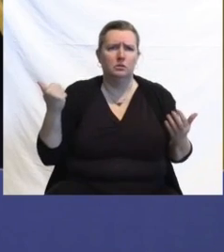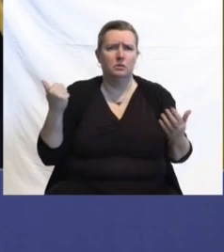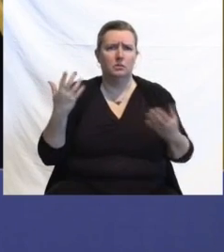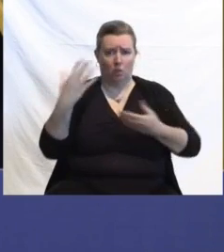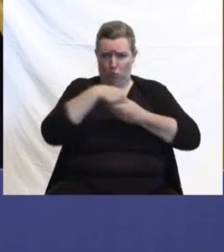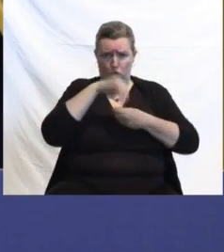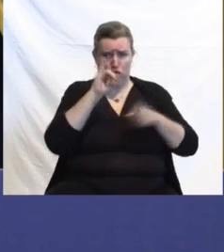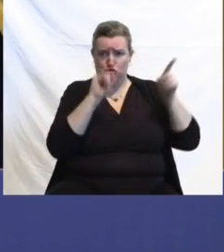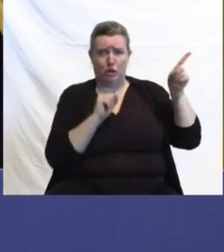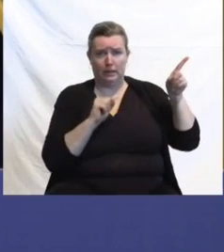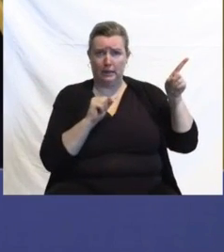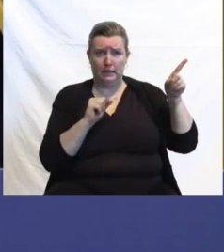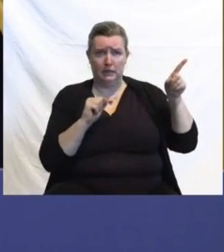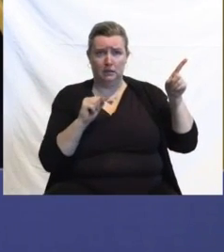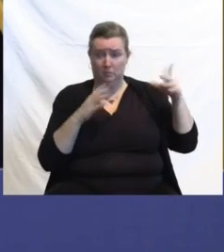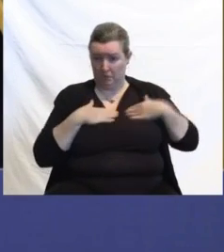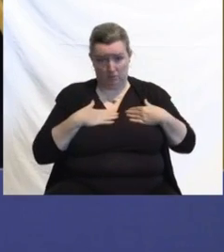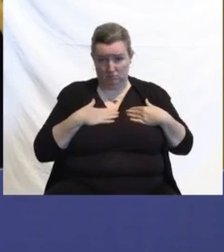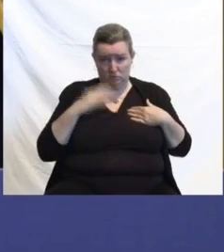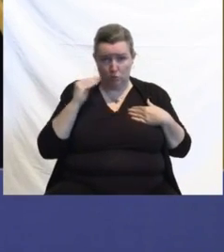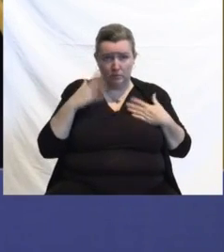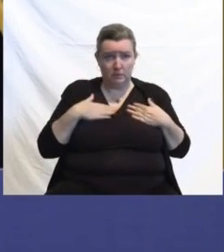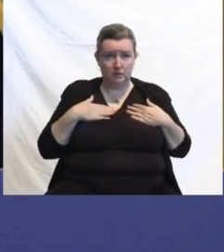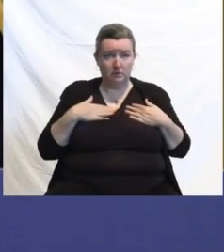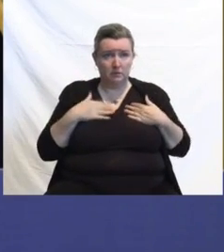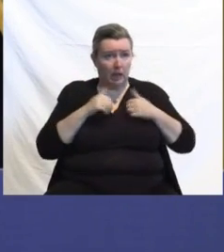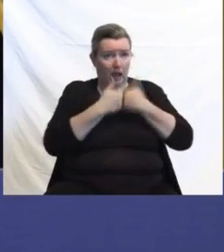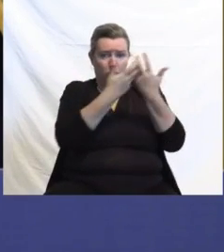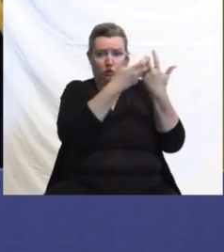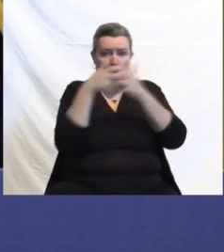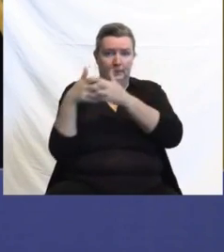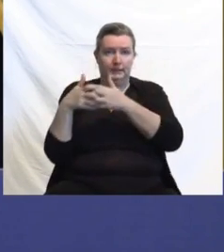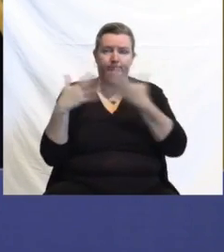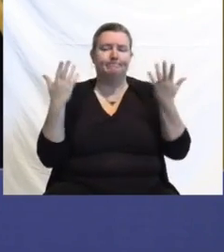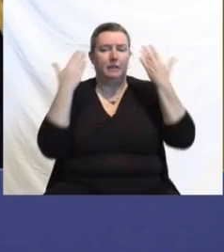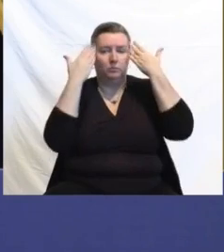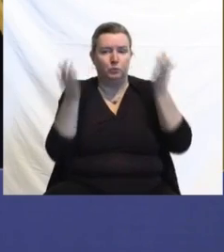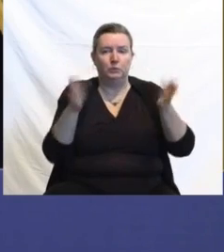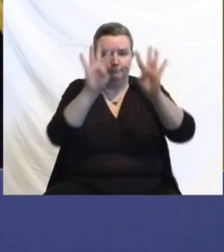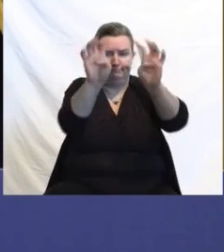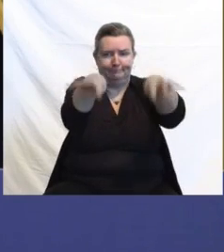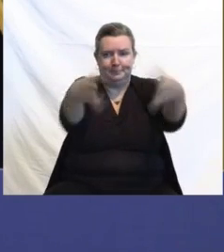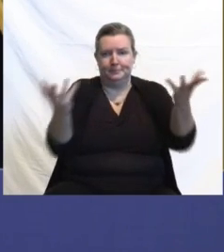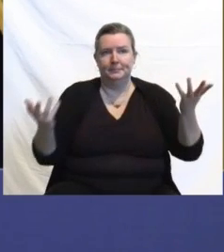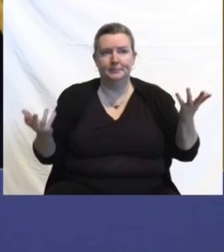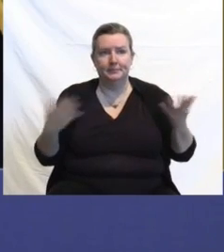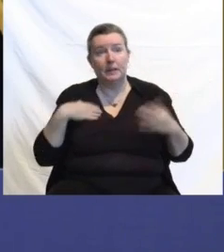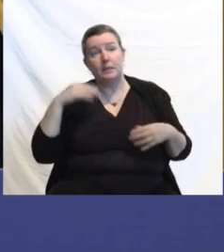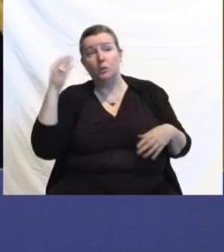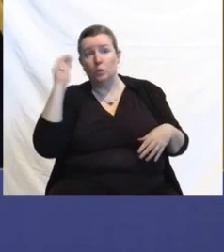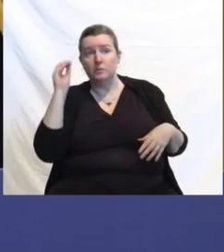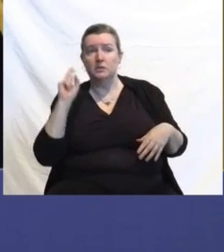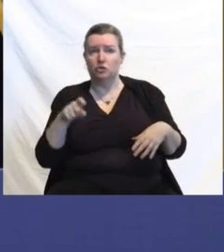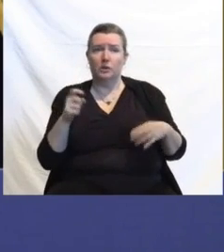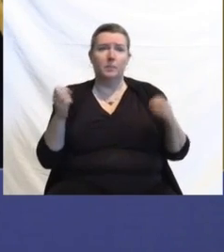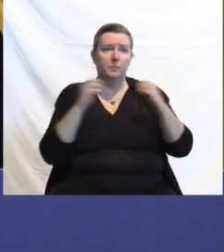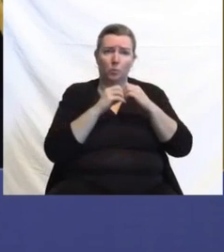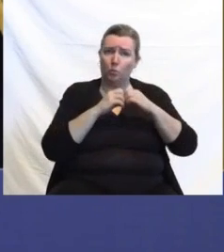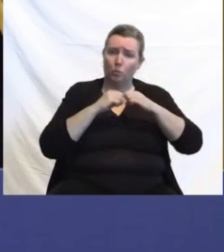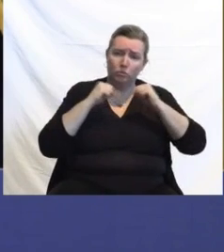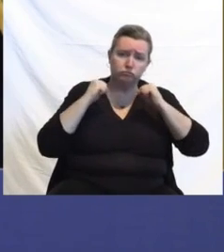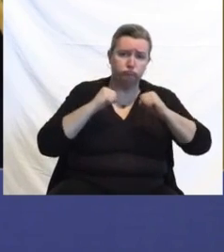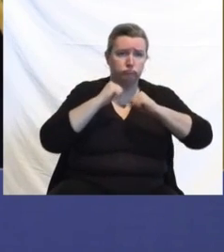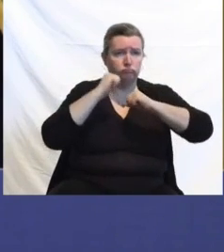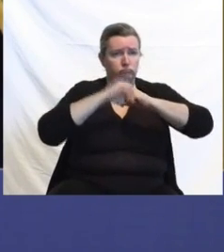to be determined when and how this all works out. But that's where I have been and where I'll continue to be. I took